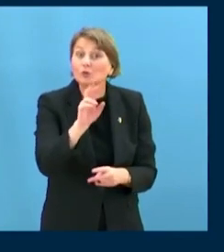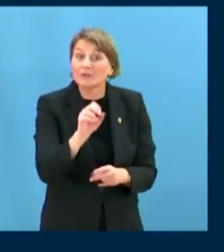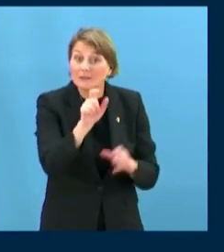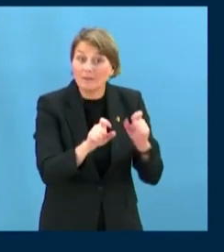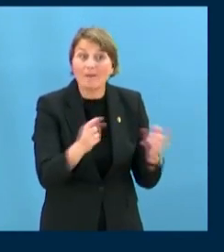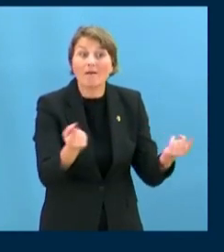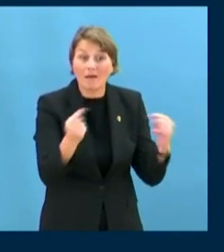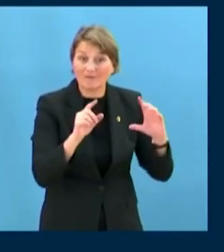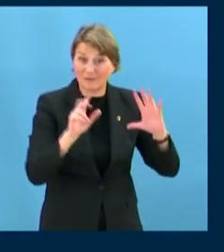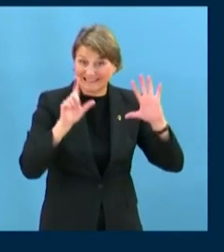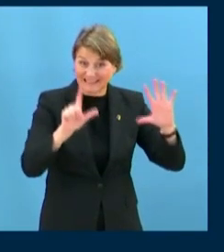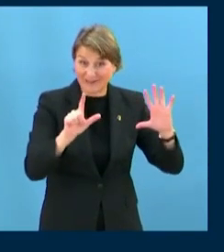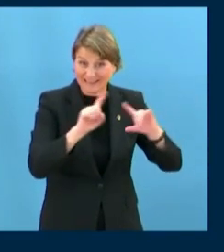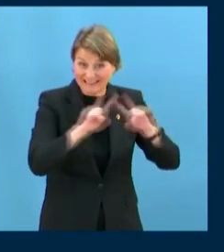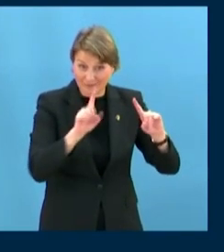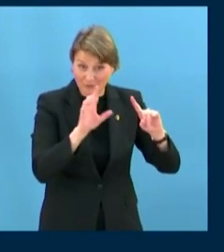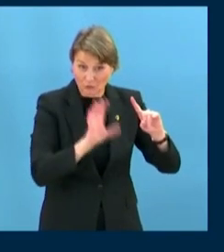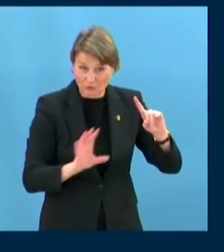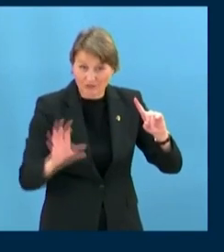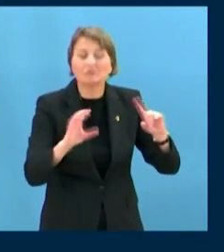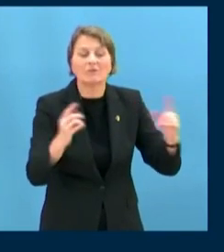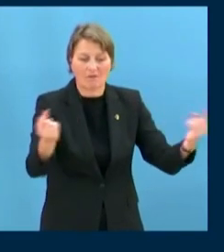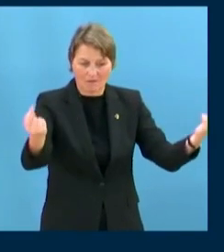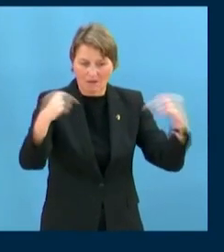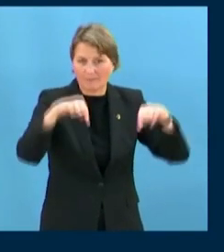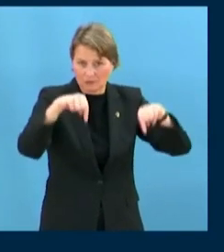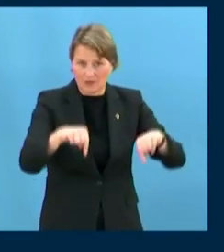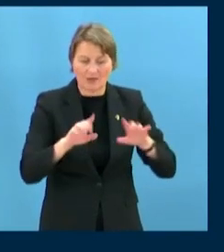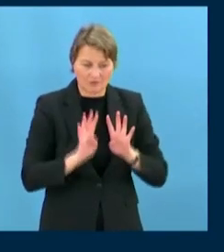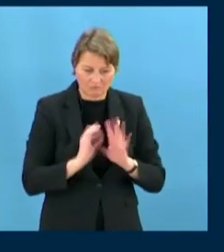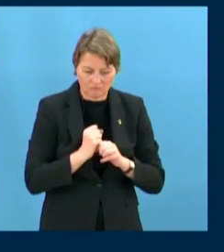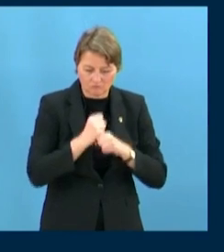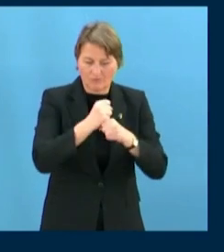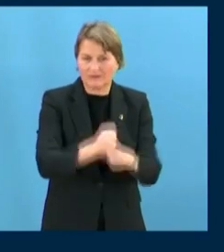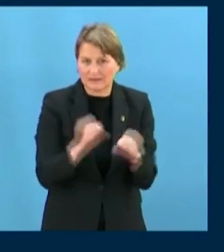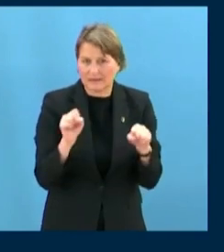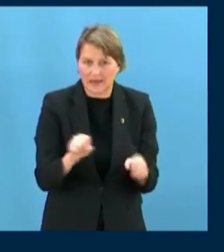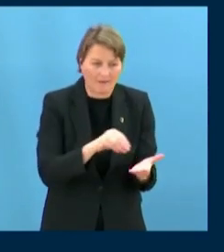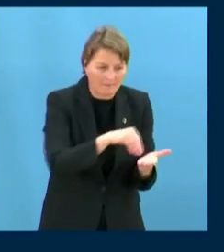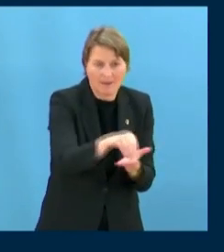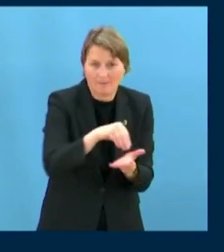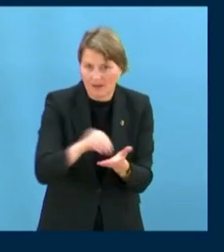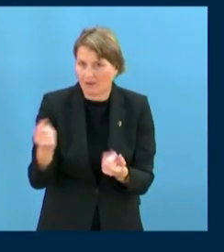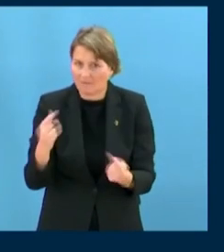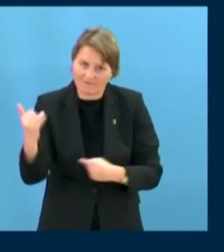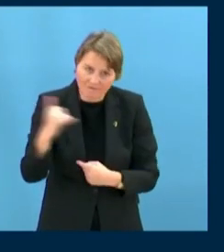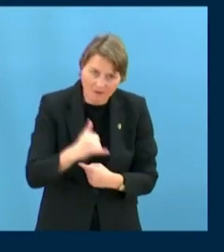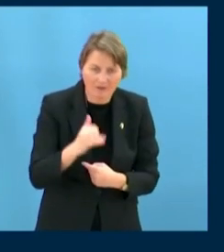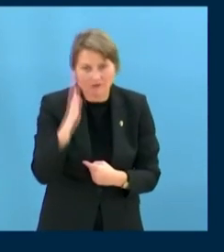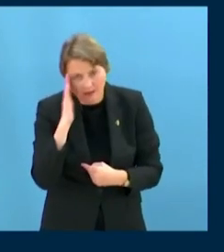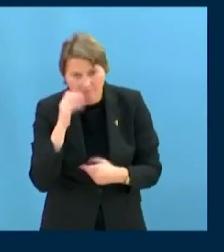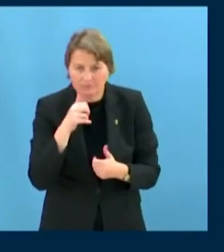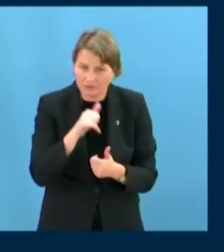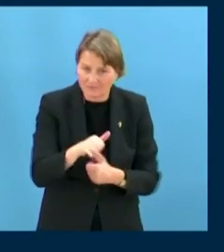regions present with us here today. In a context where financial constraints continue to be one of the main obstacles